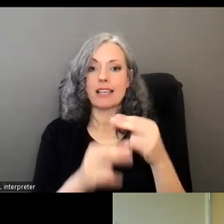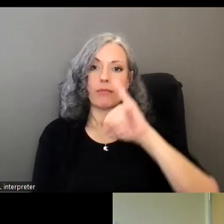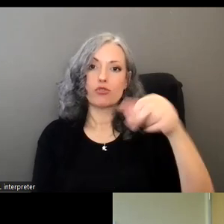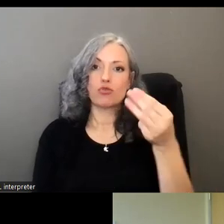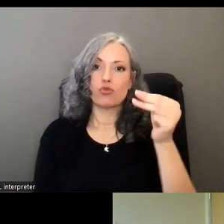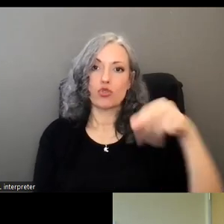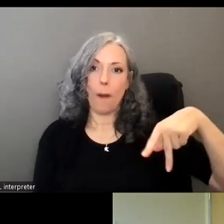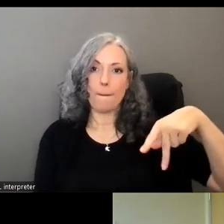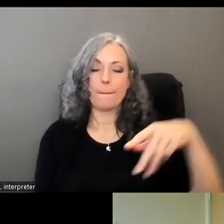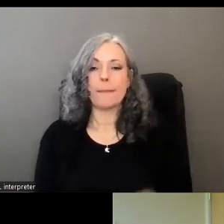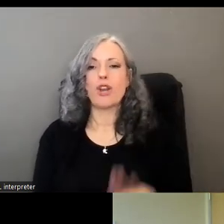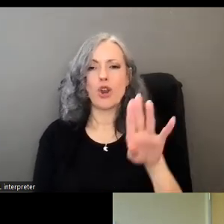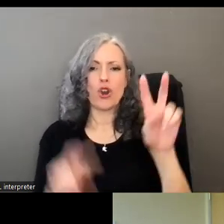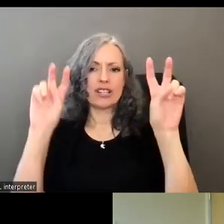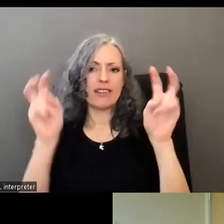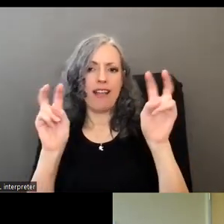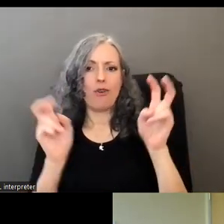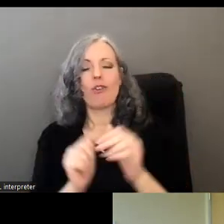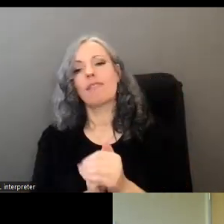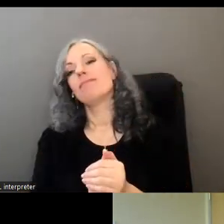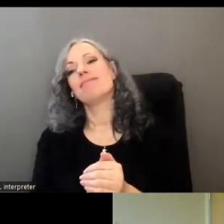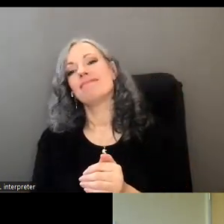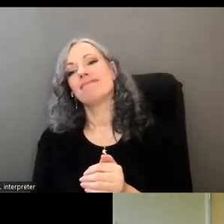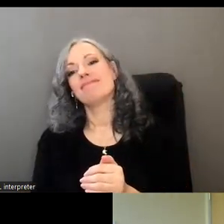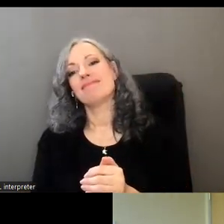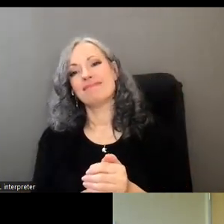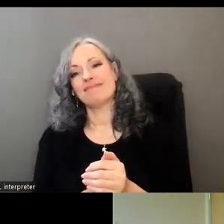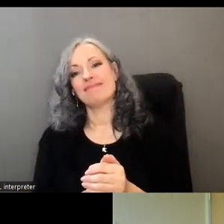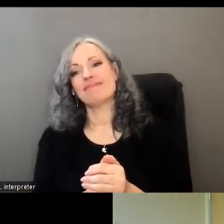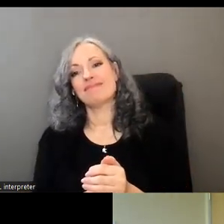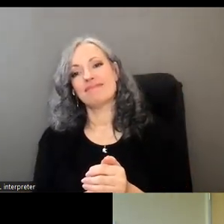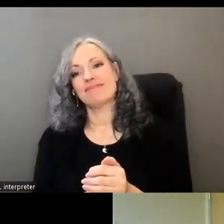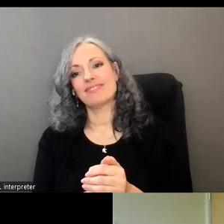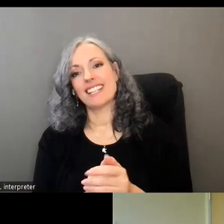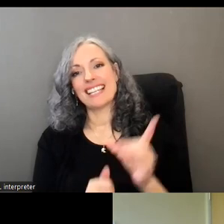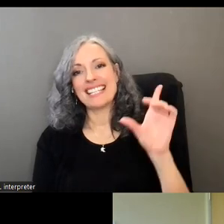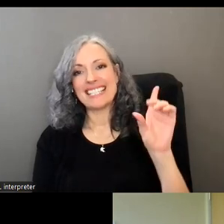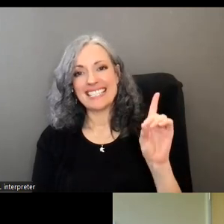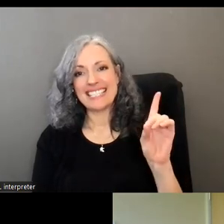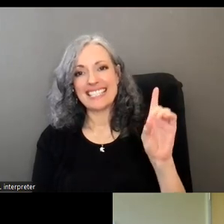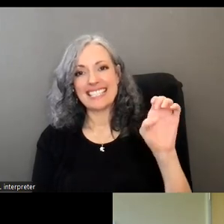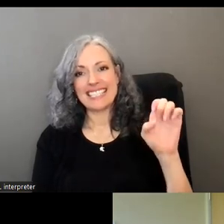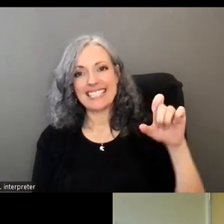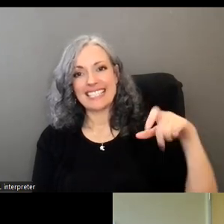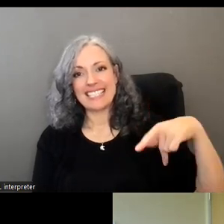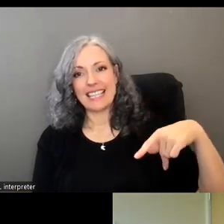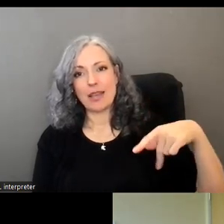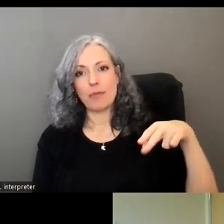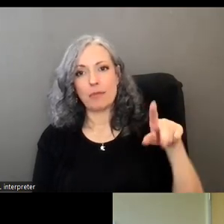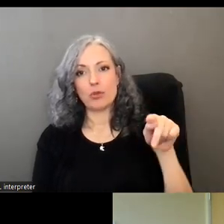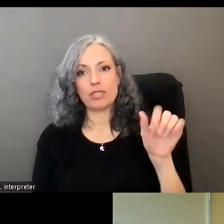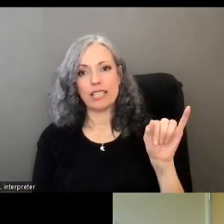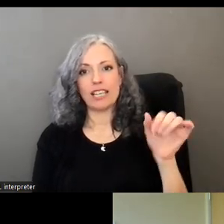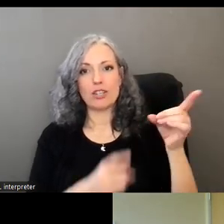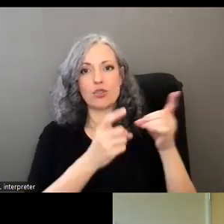victoria or has it been um it's now deputy director aging um and disability